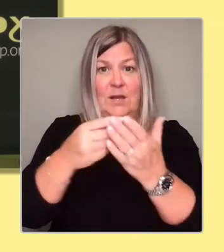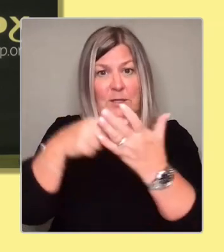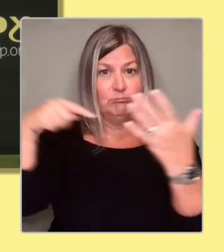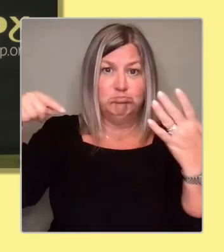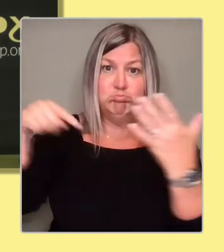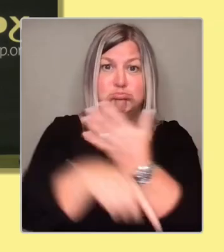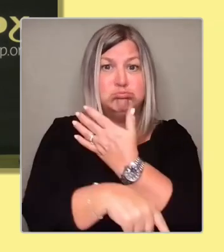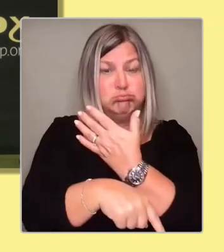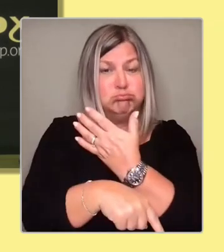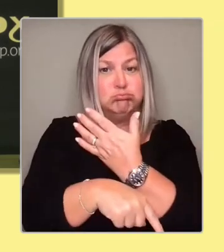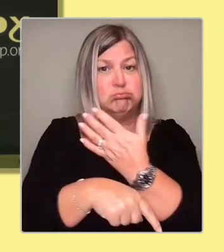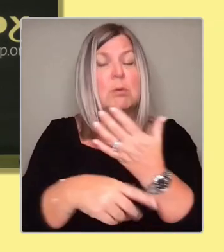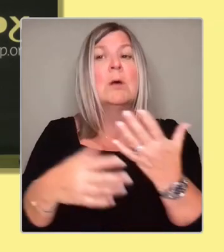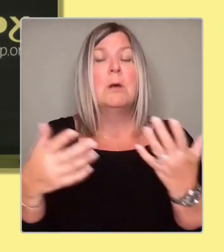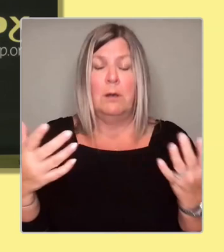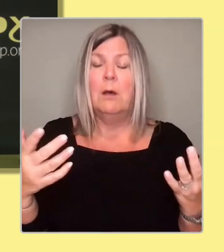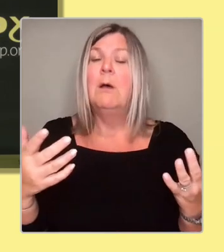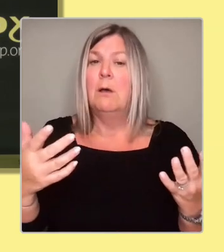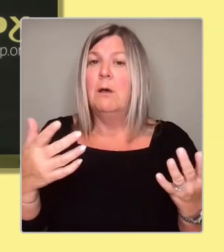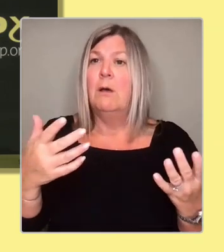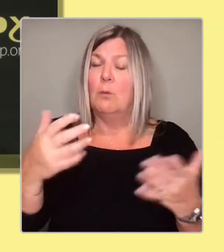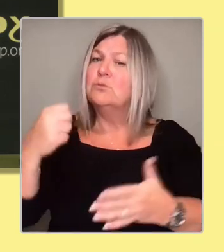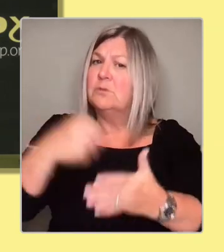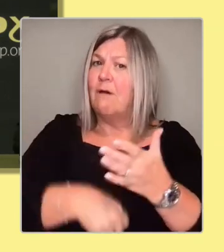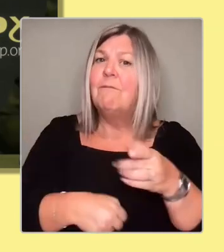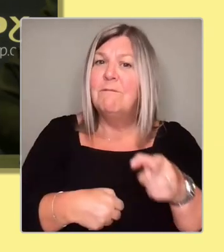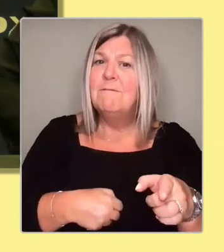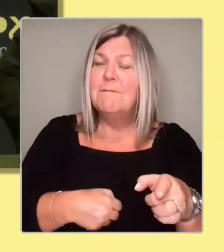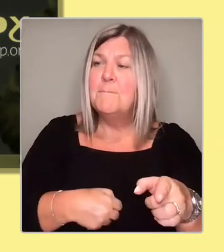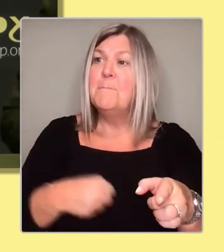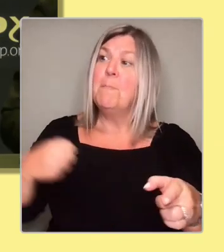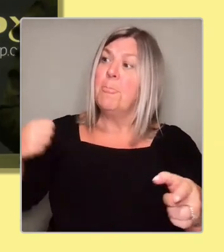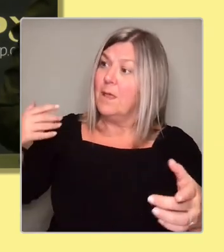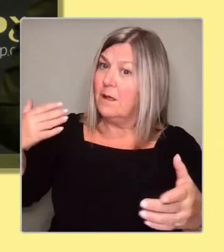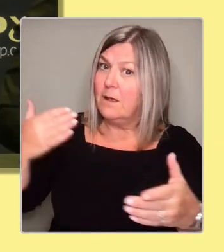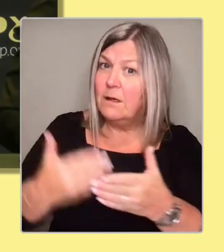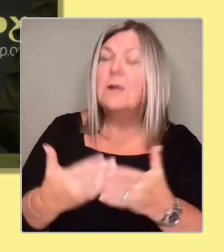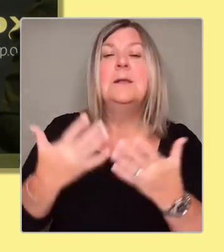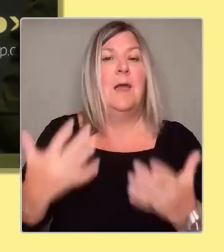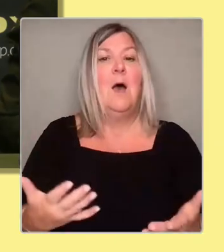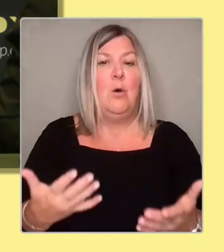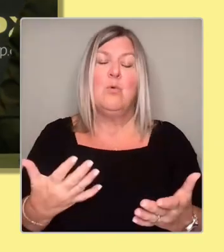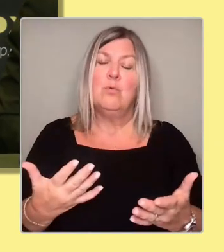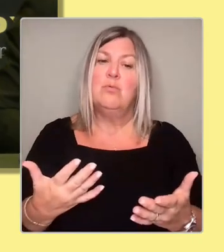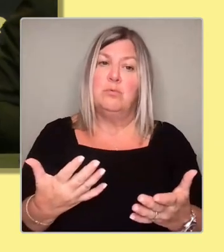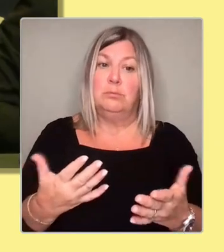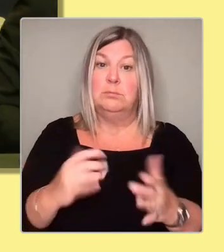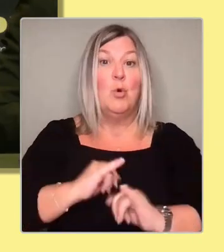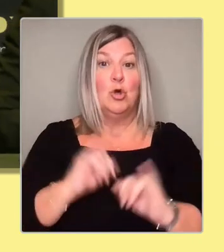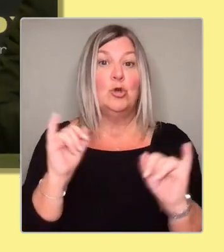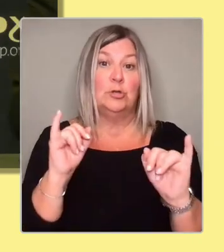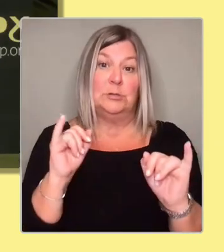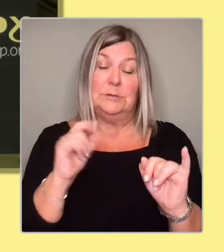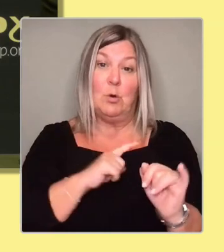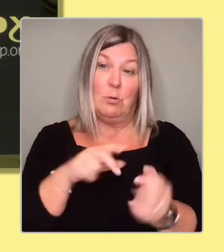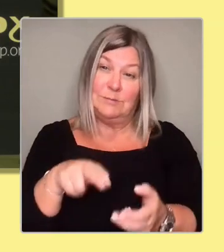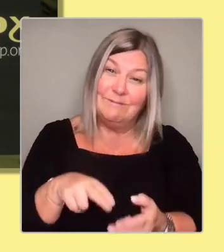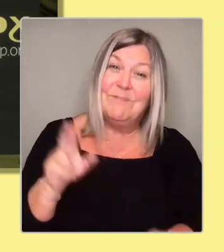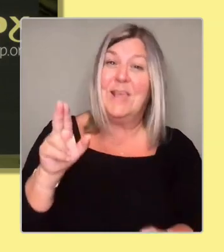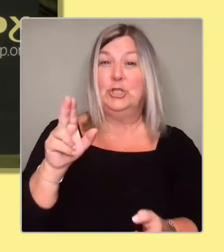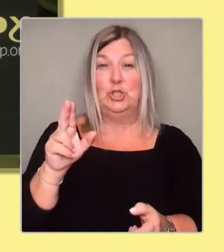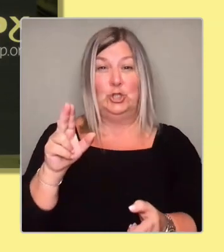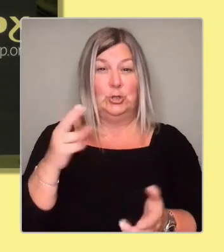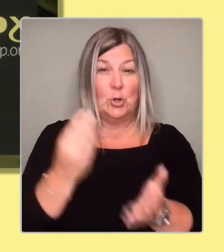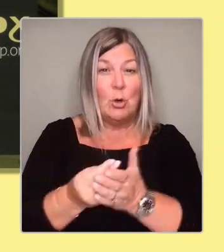lot tougher now when it comes to the impact of inflation, cost of living, and so on. So as a government, we need to use all our resources to make sure